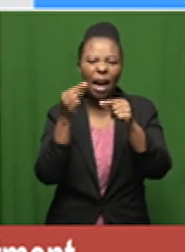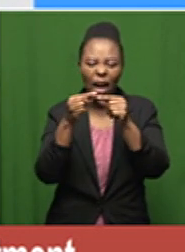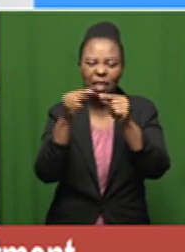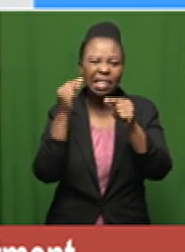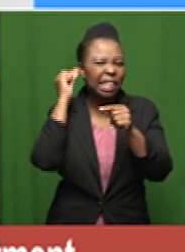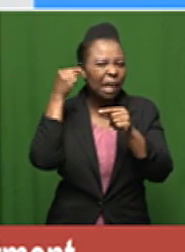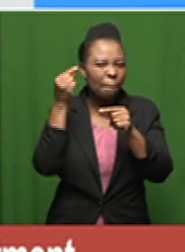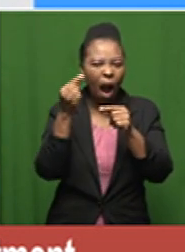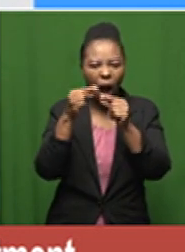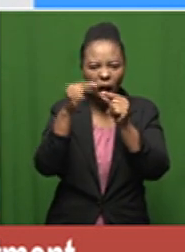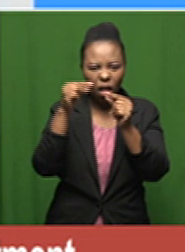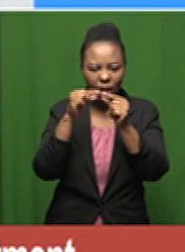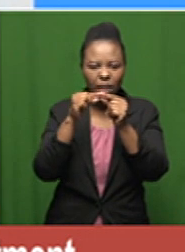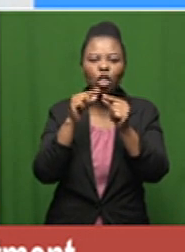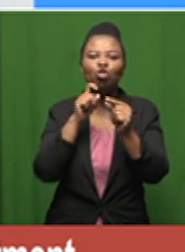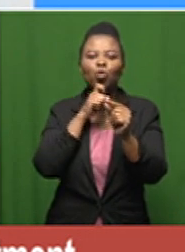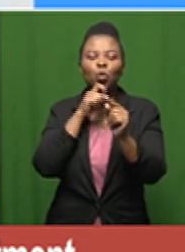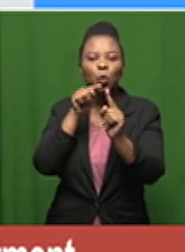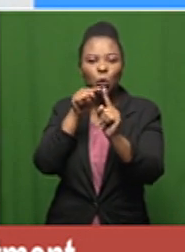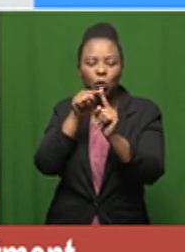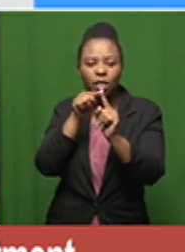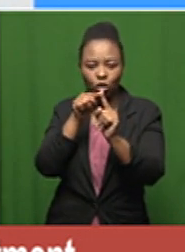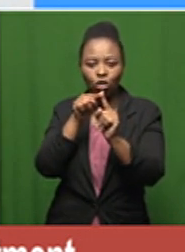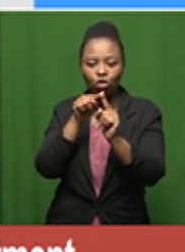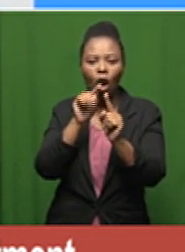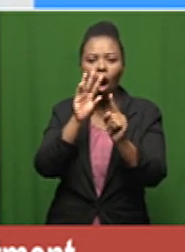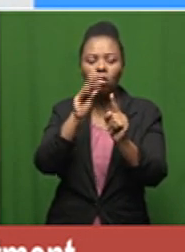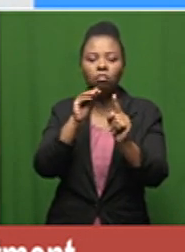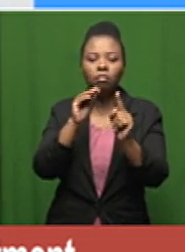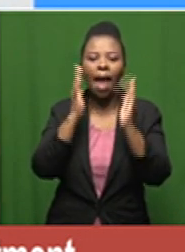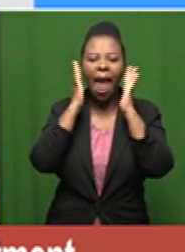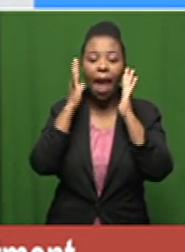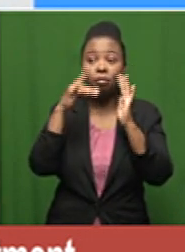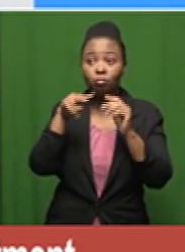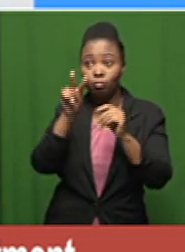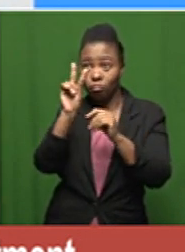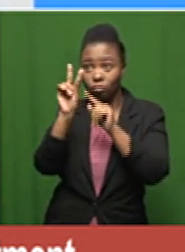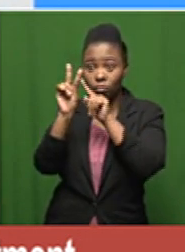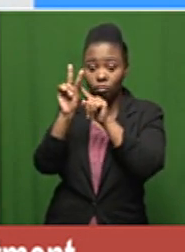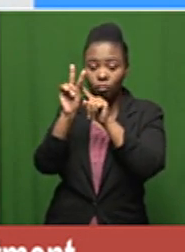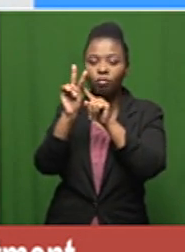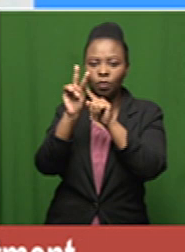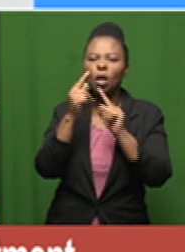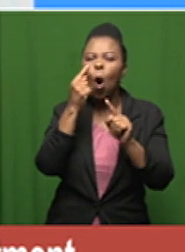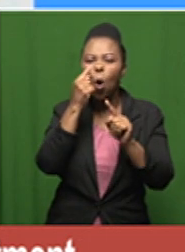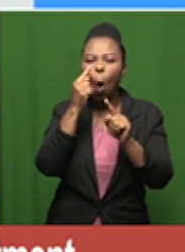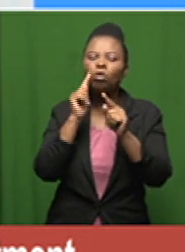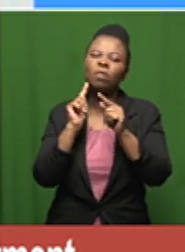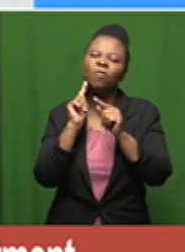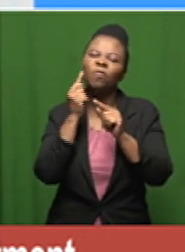yeah instrument that she uses and she asks you to lift your head up and she puts it in through your nose